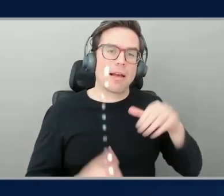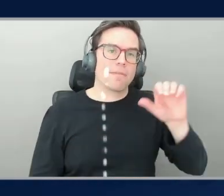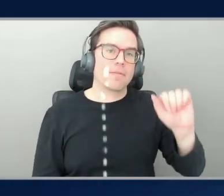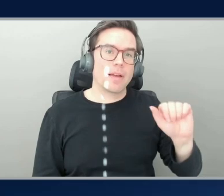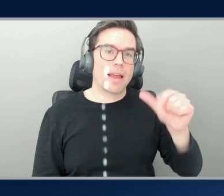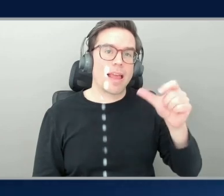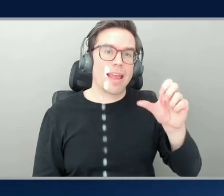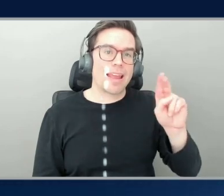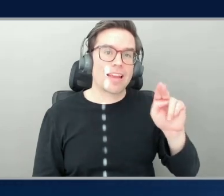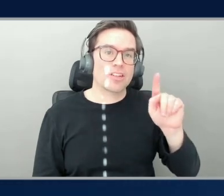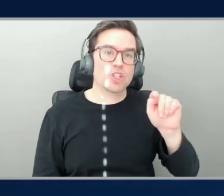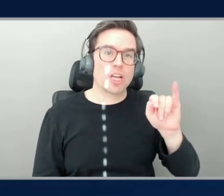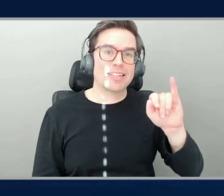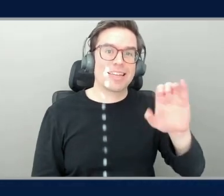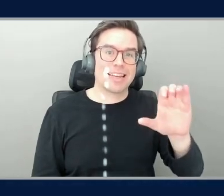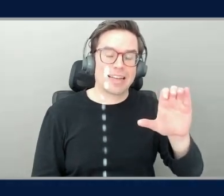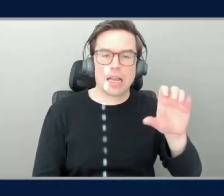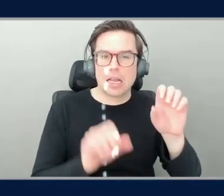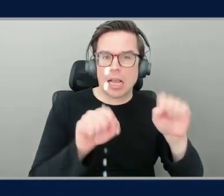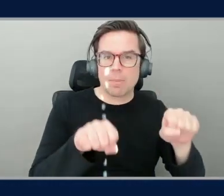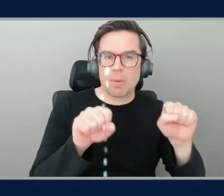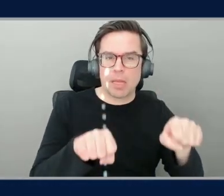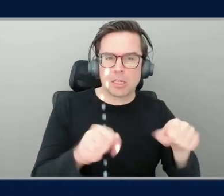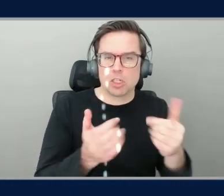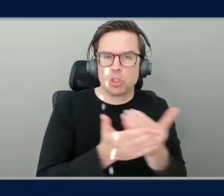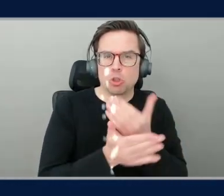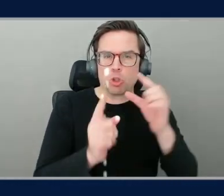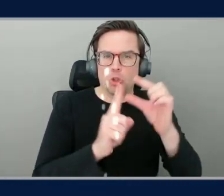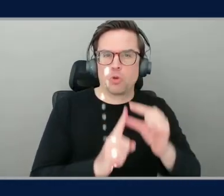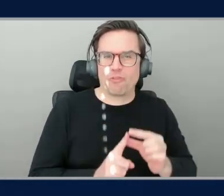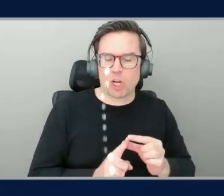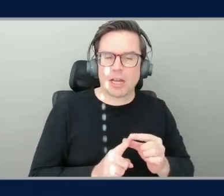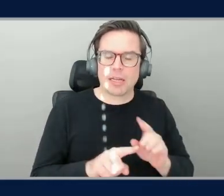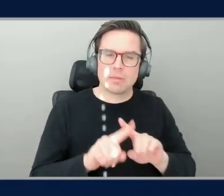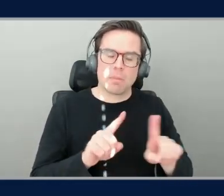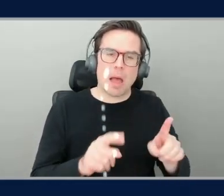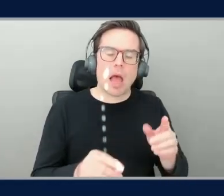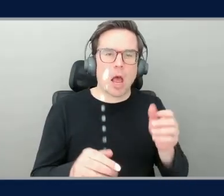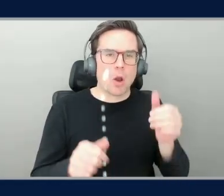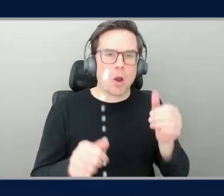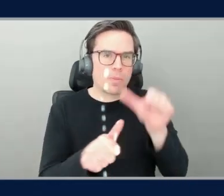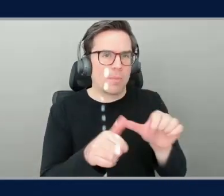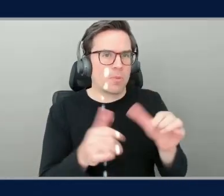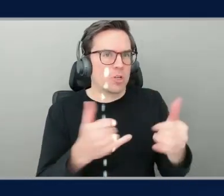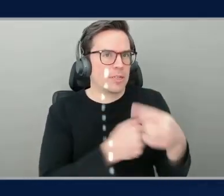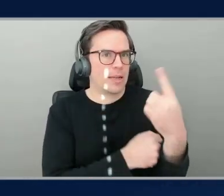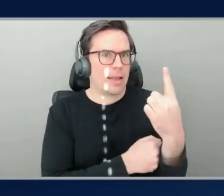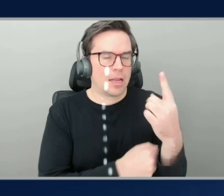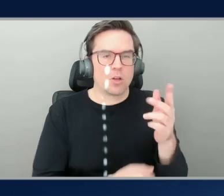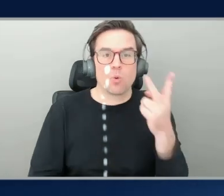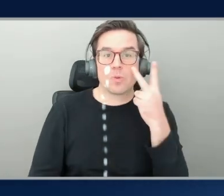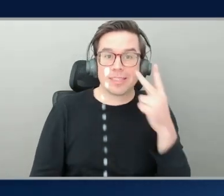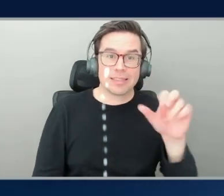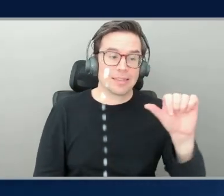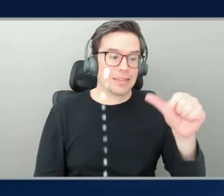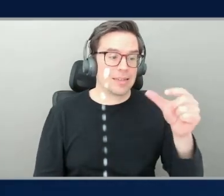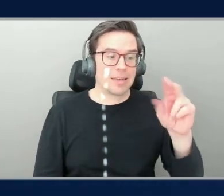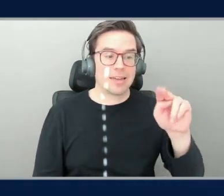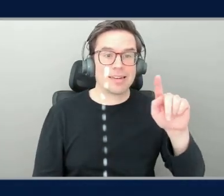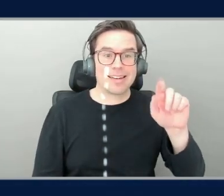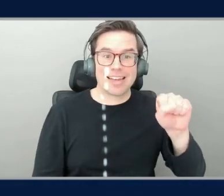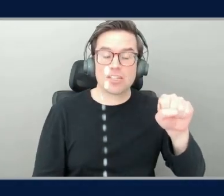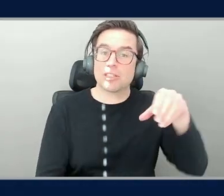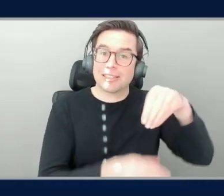but I want you to pay close attention to that today. You'll see that the agents inside of Amazon Q Developer, they're going to help you to